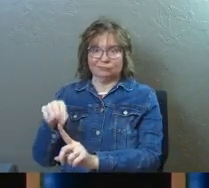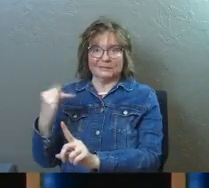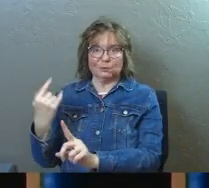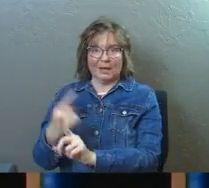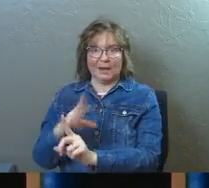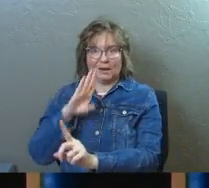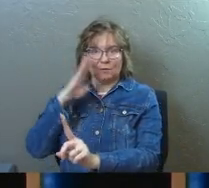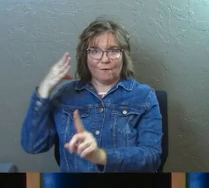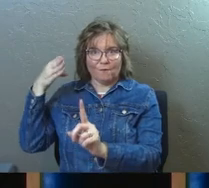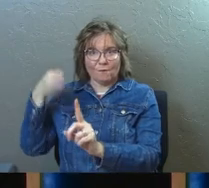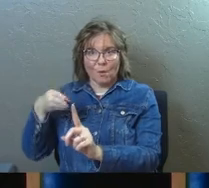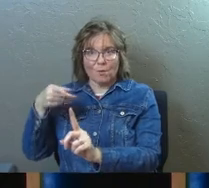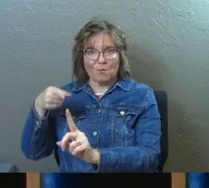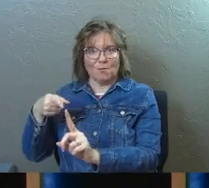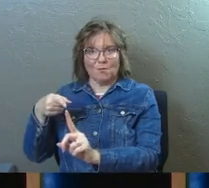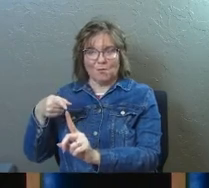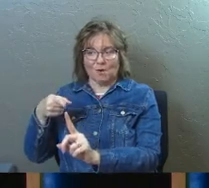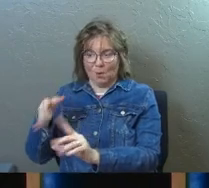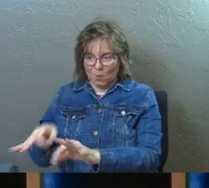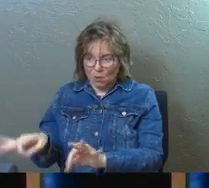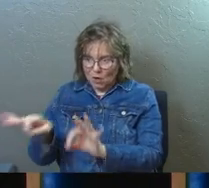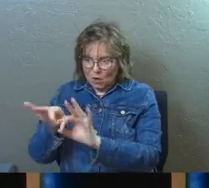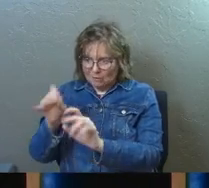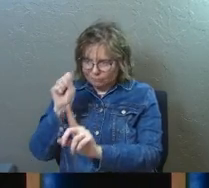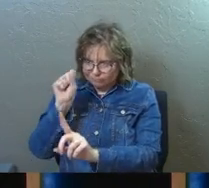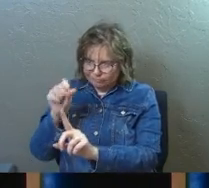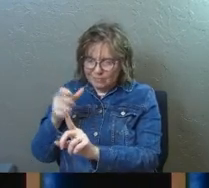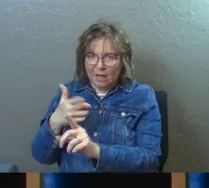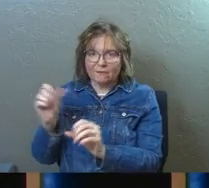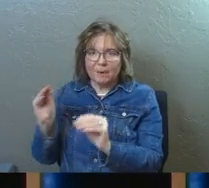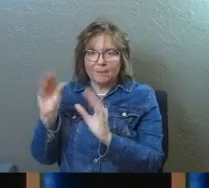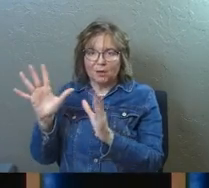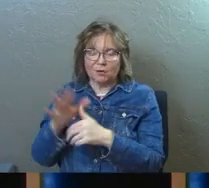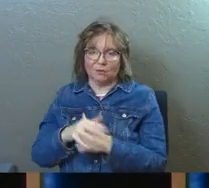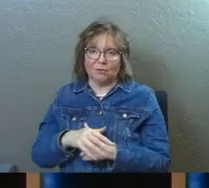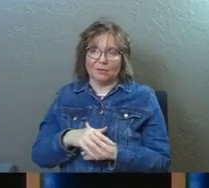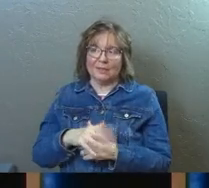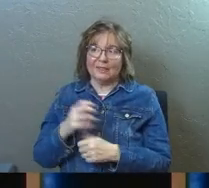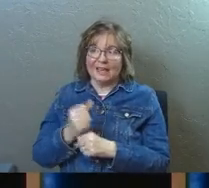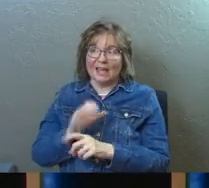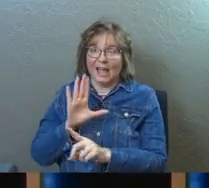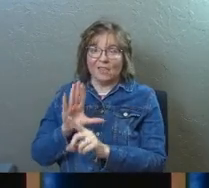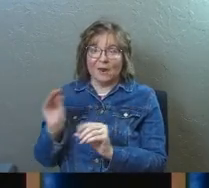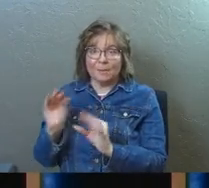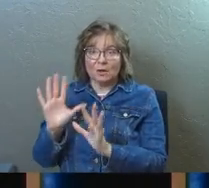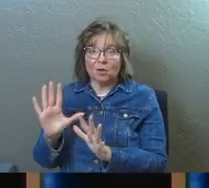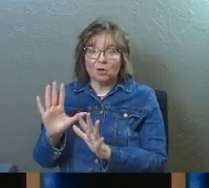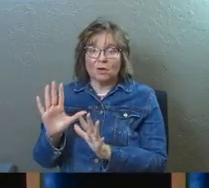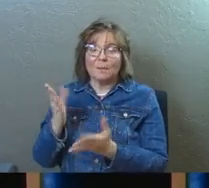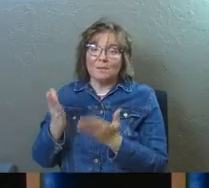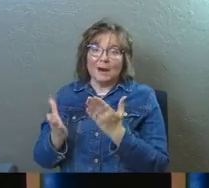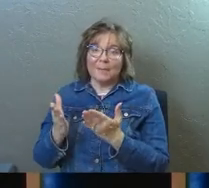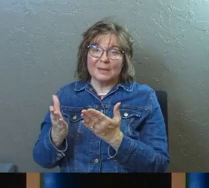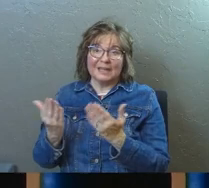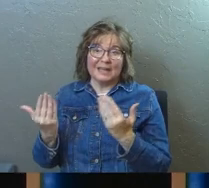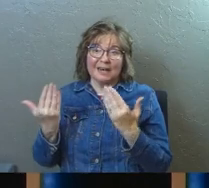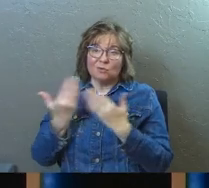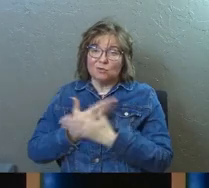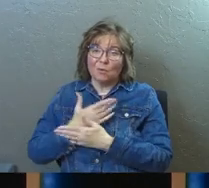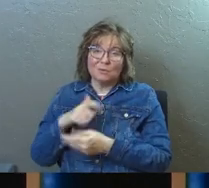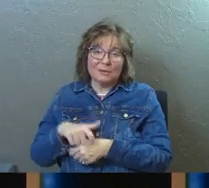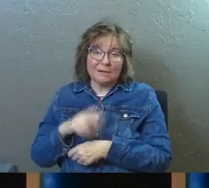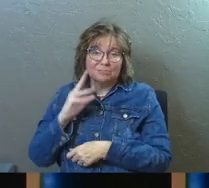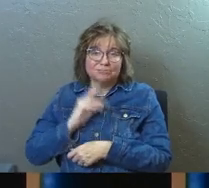of them today, counted them worthy of a miracle. They got their miracle probably in their darkest